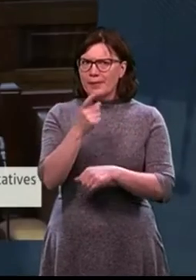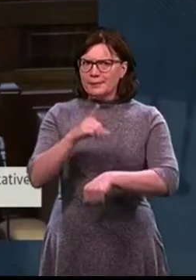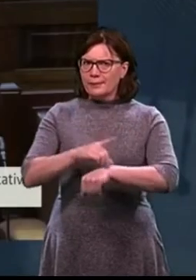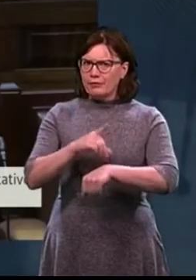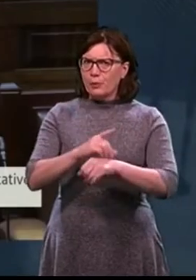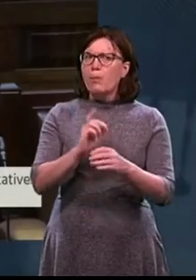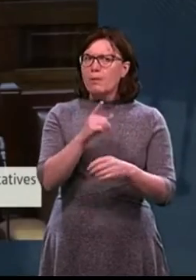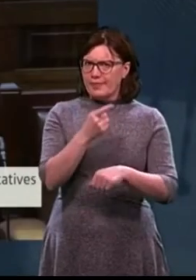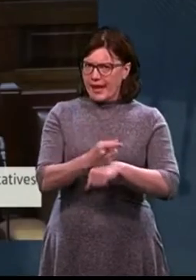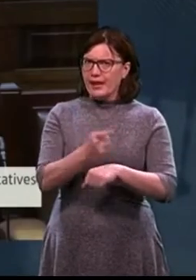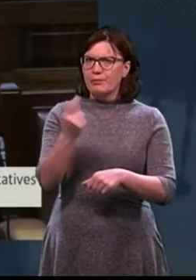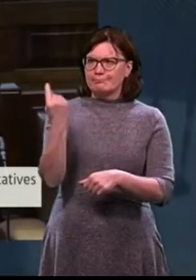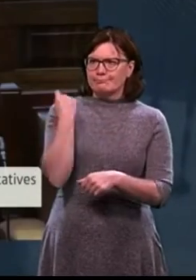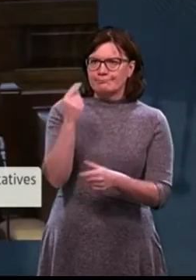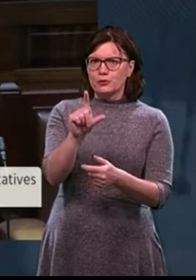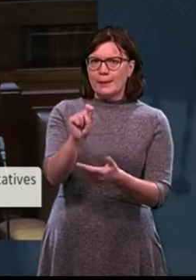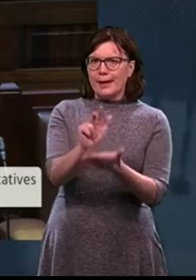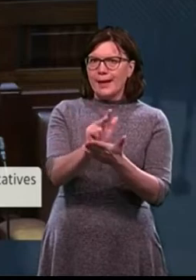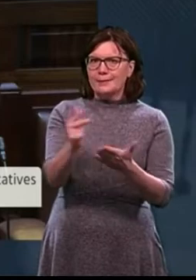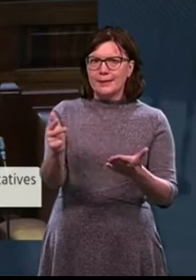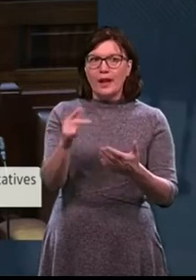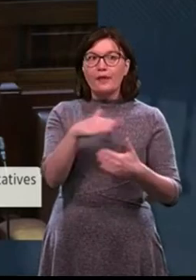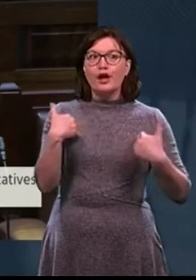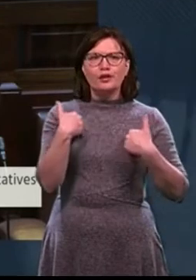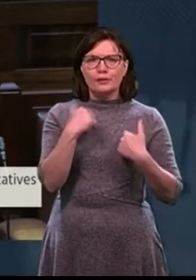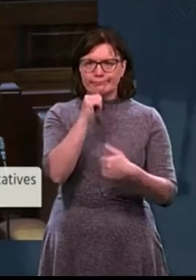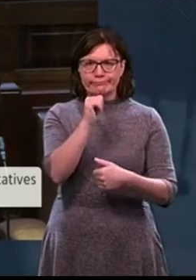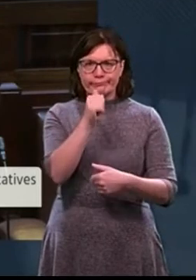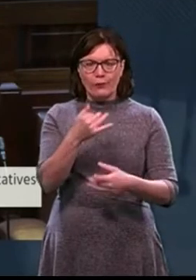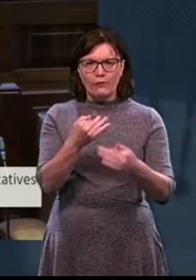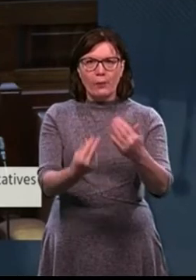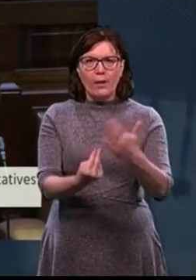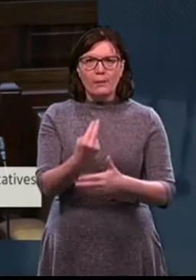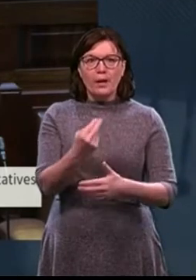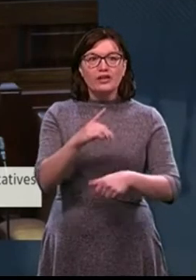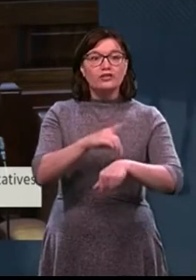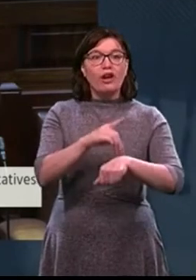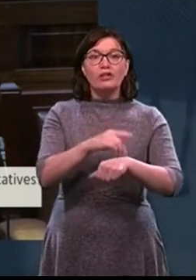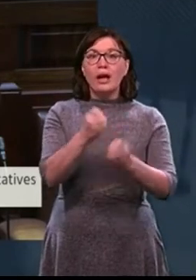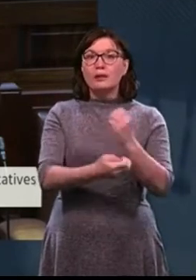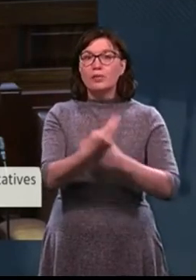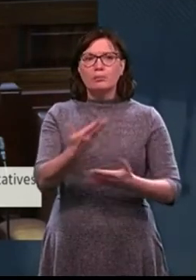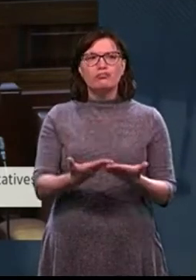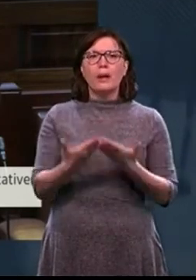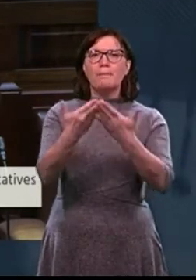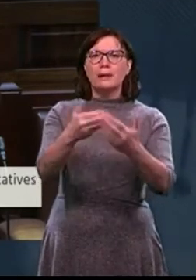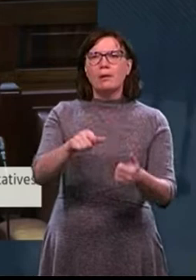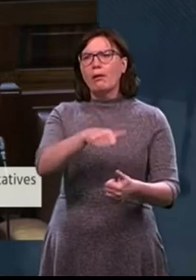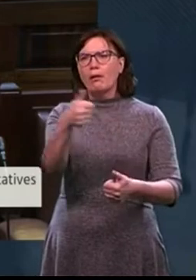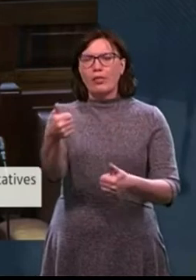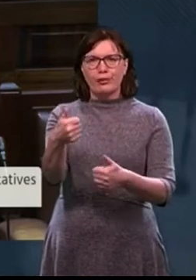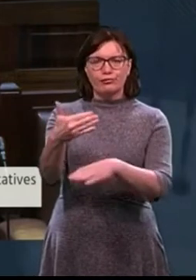These concerns were not followed up. In fact, the doctor was recommended for other jobs in 2020.